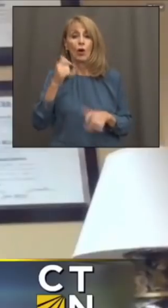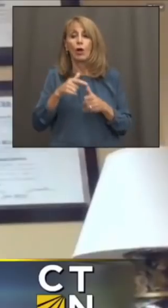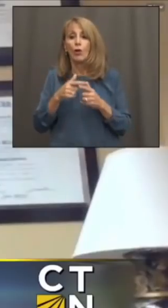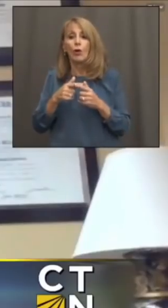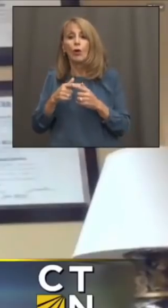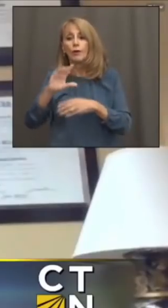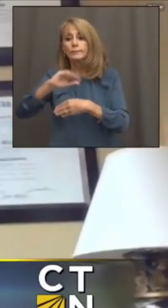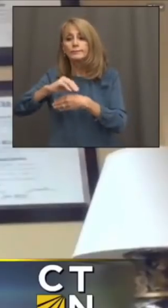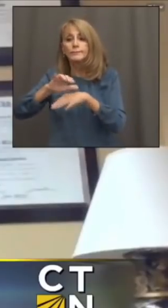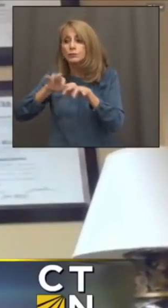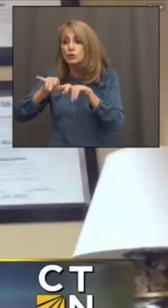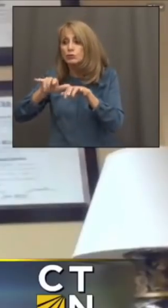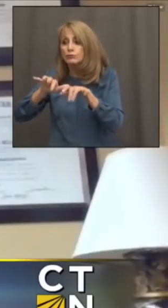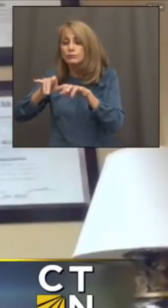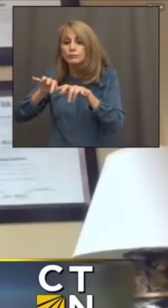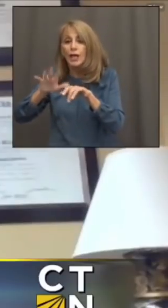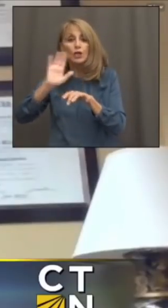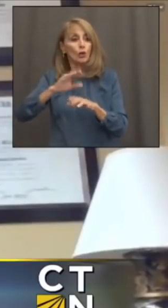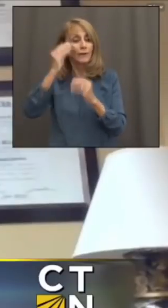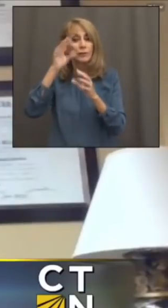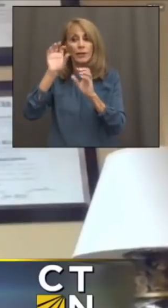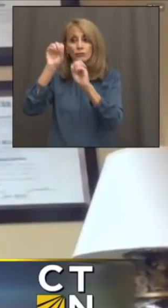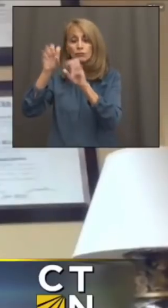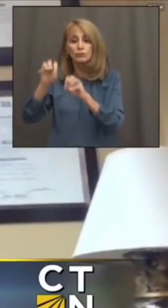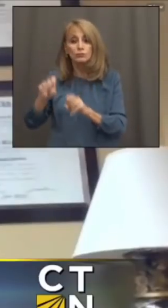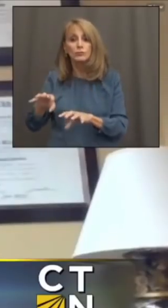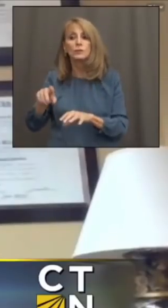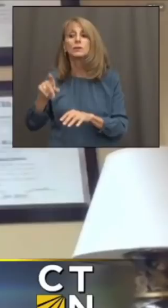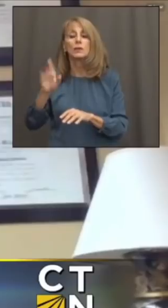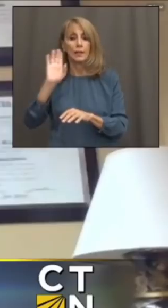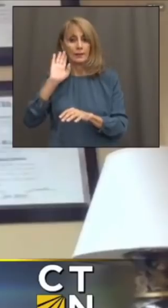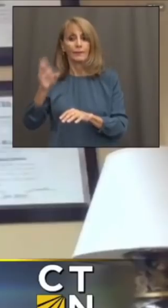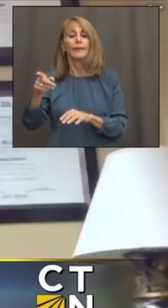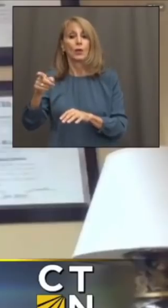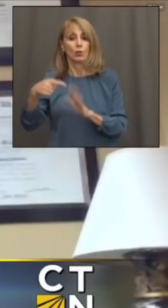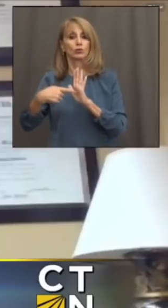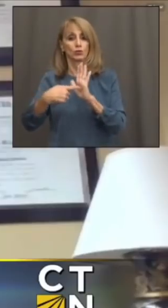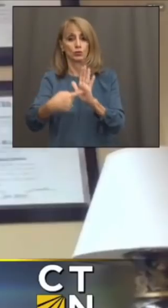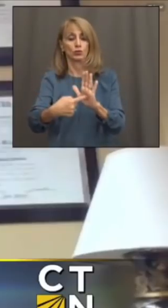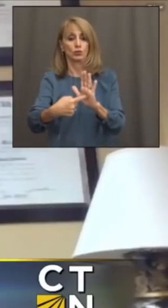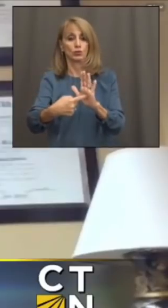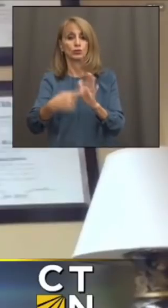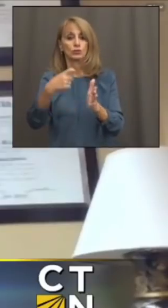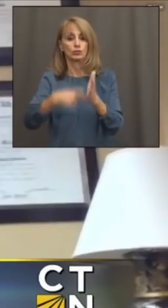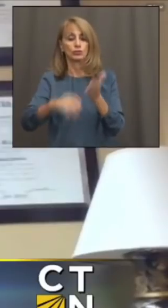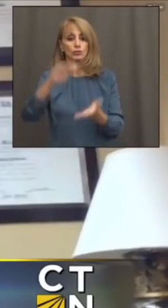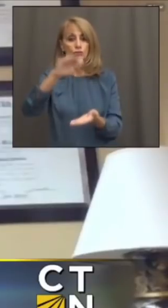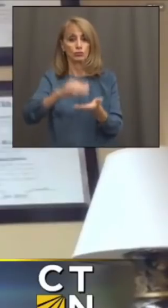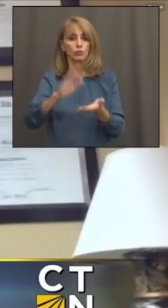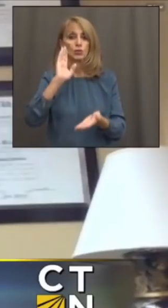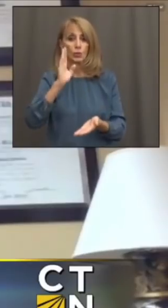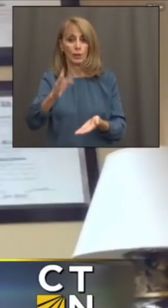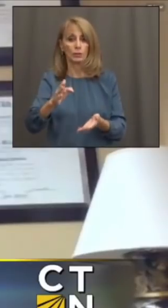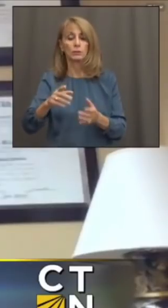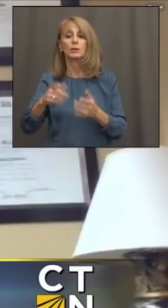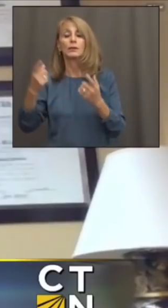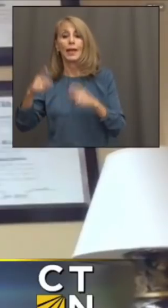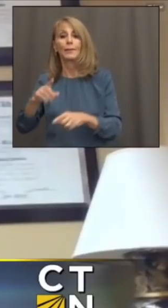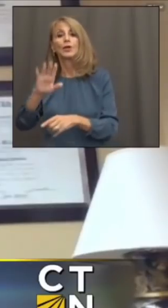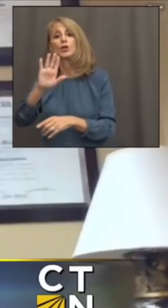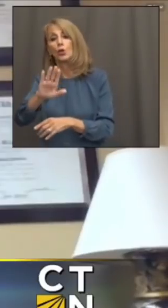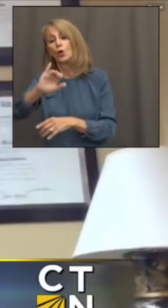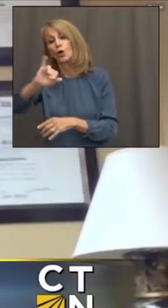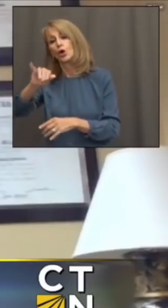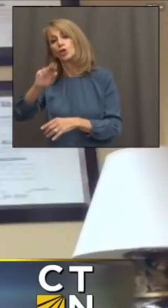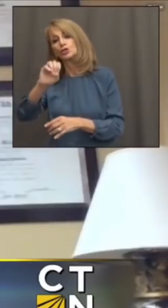online and update your information. And it will kick in, and your June invoice from